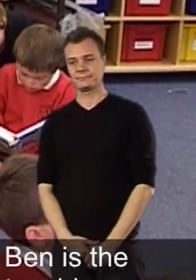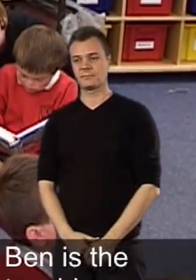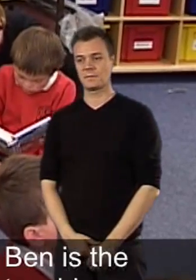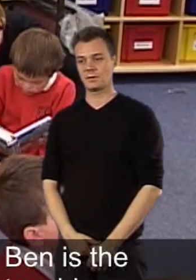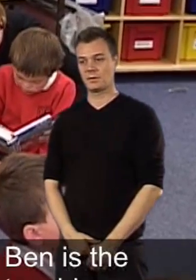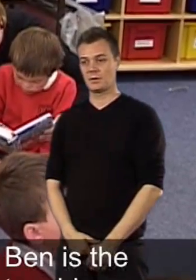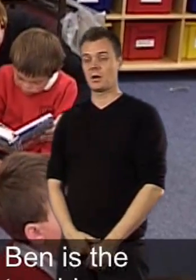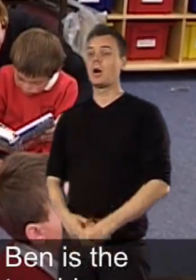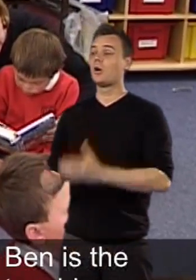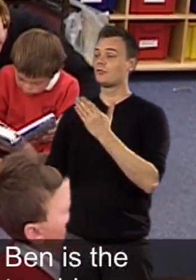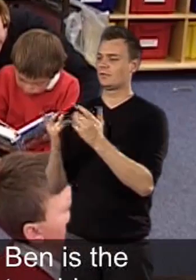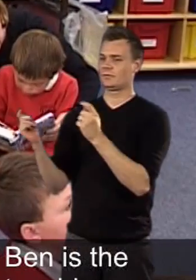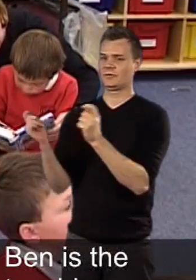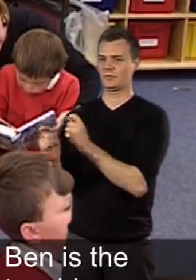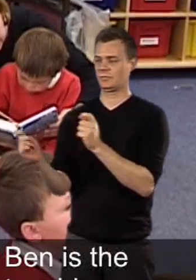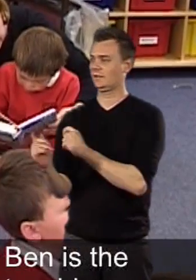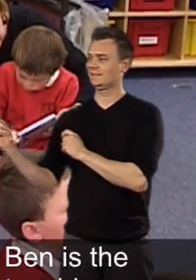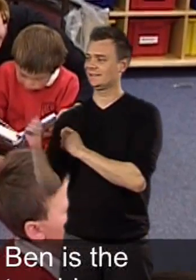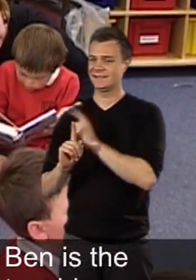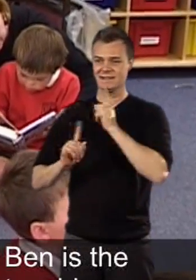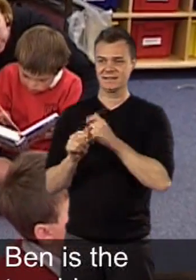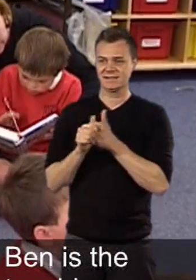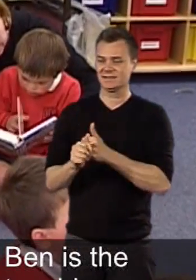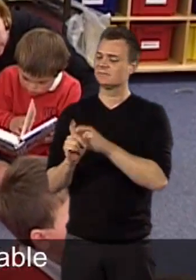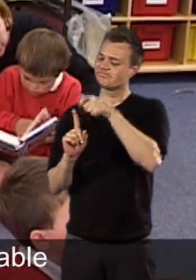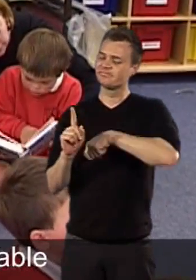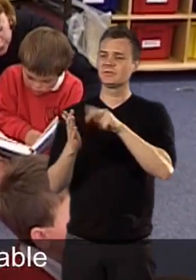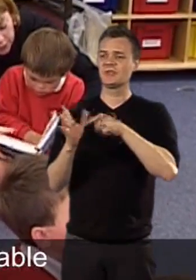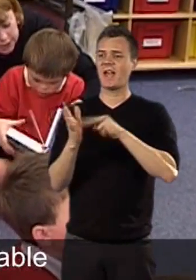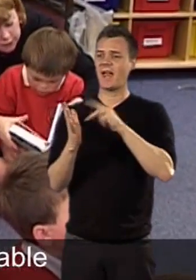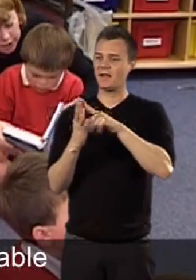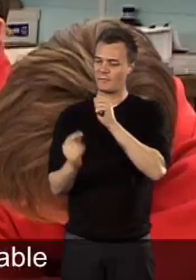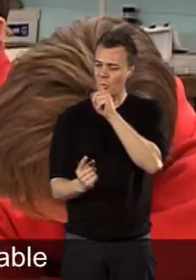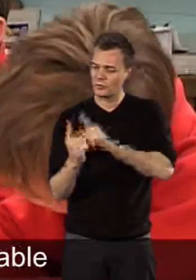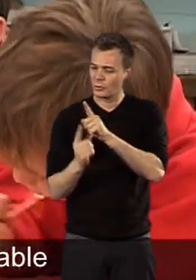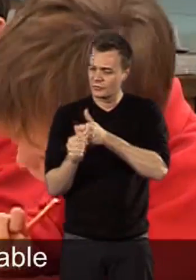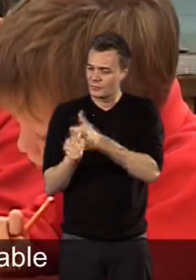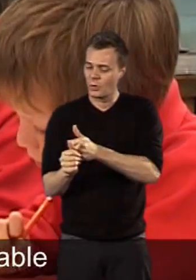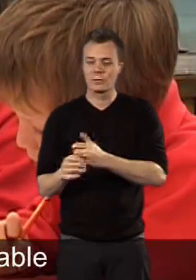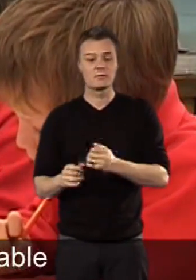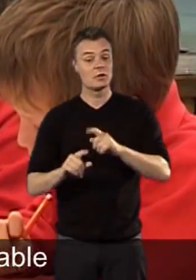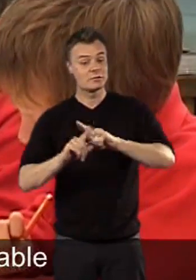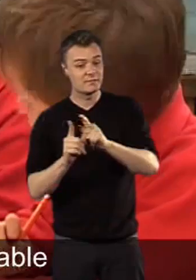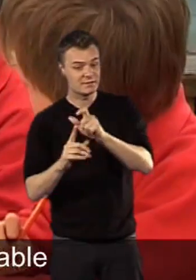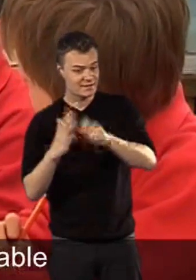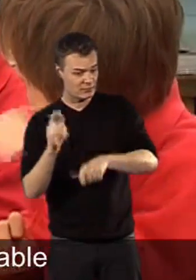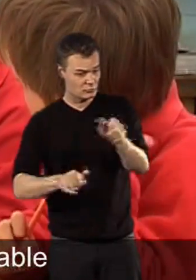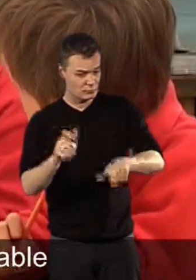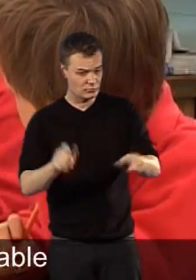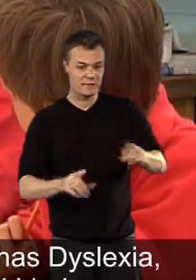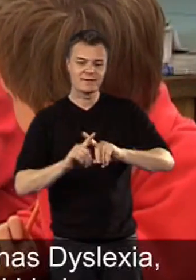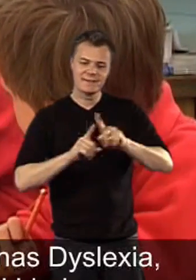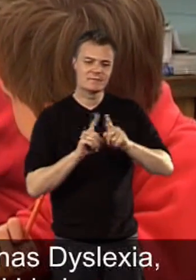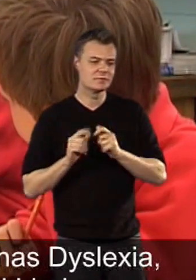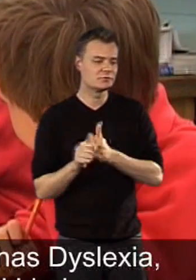A reasonable adjustment made for Ben is the deployment of Jane for one-to-one teaching assistant support. Different reasonable adjustments are made to